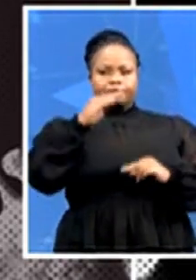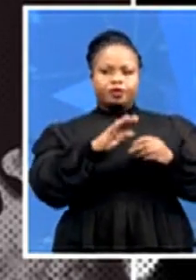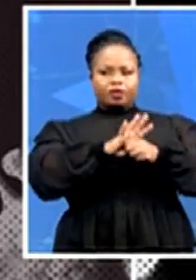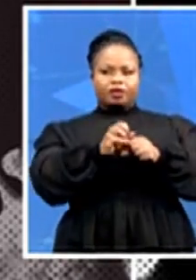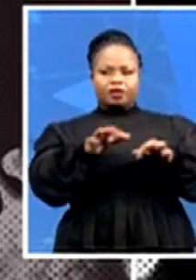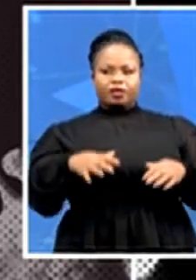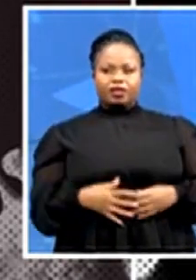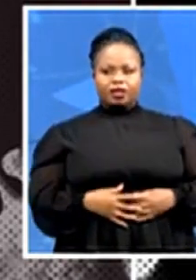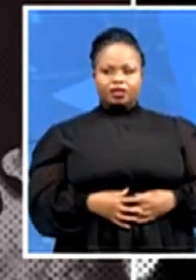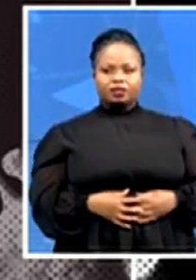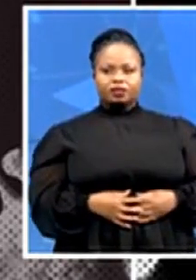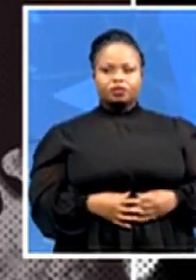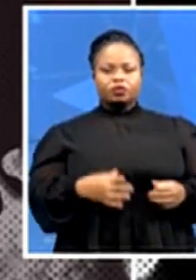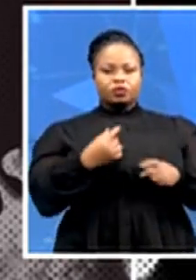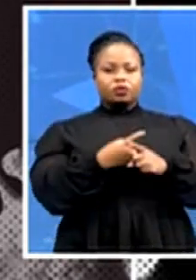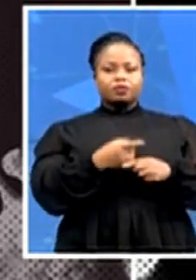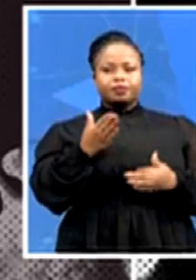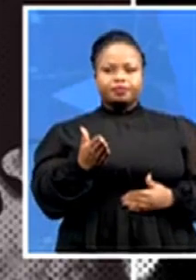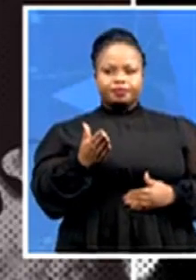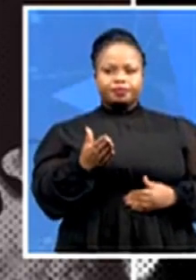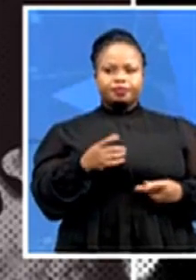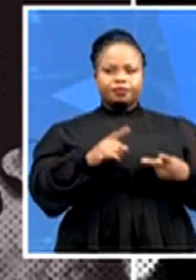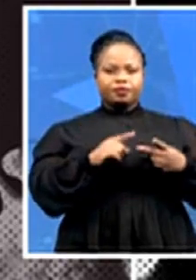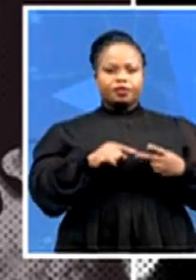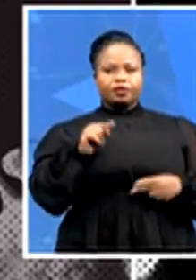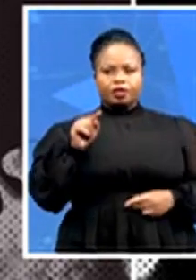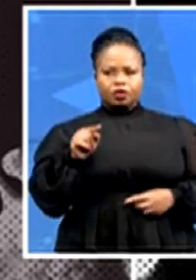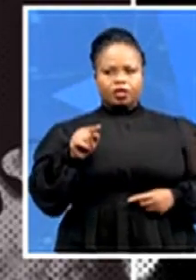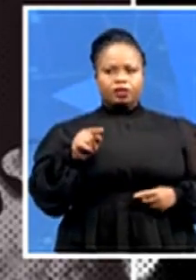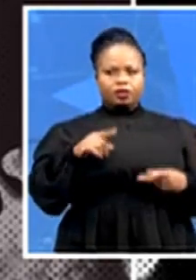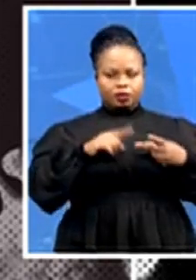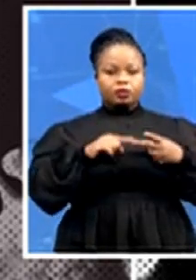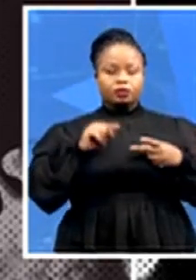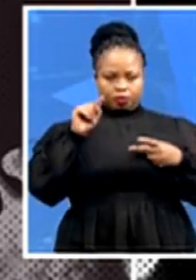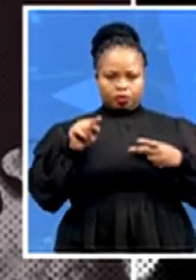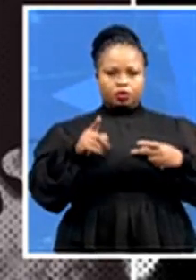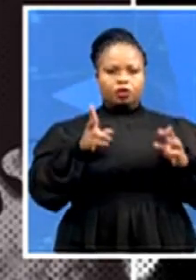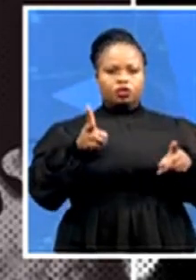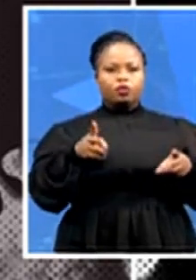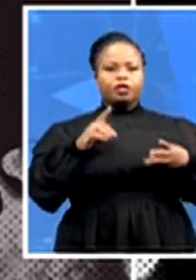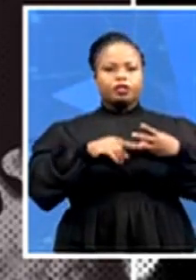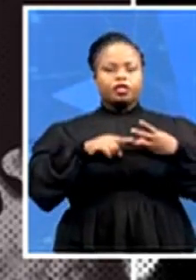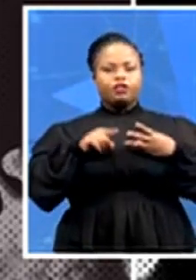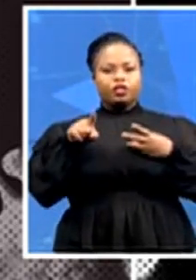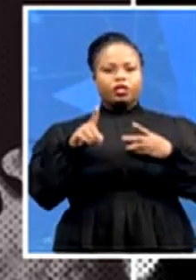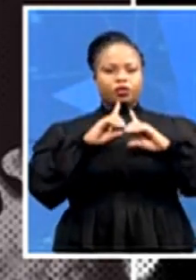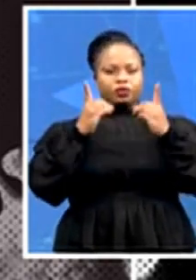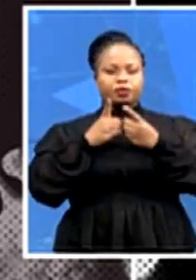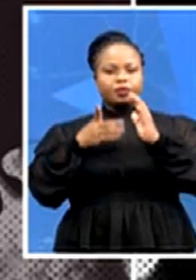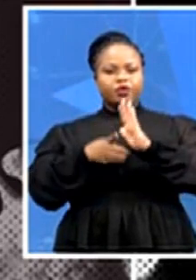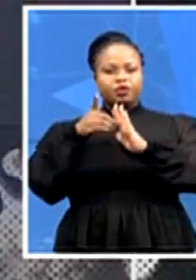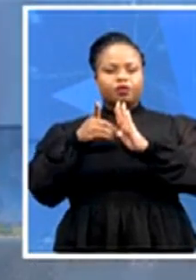Program. The briefing was streamed live on the National Department of Health and the South African government social media channels.